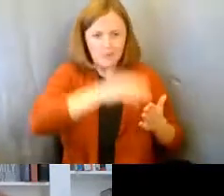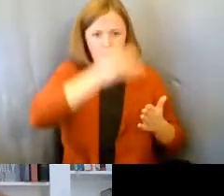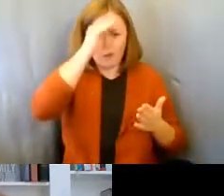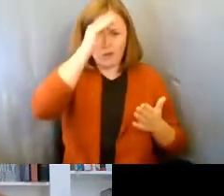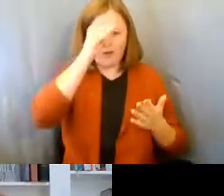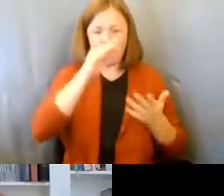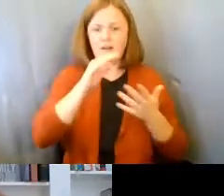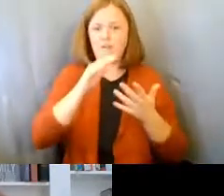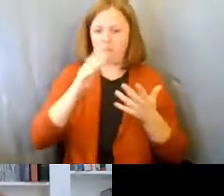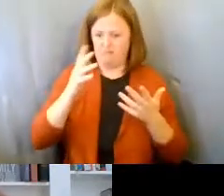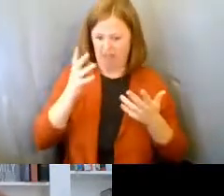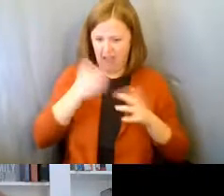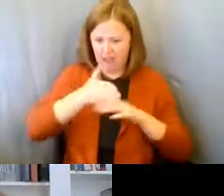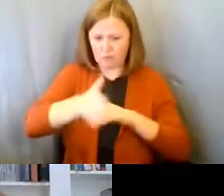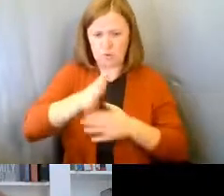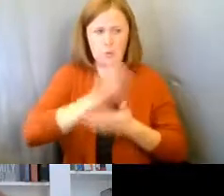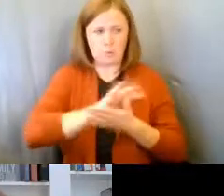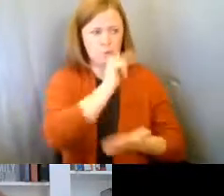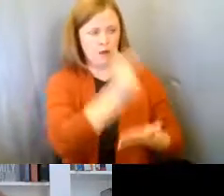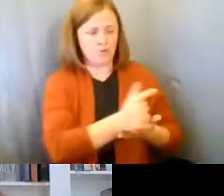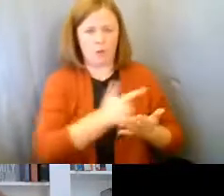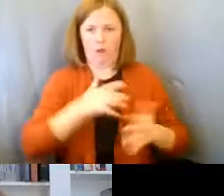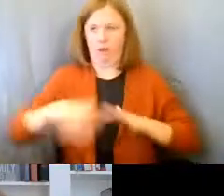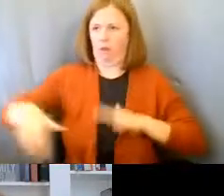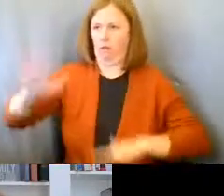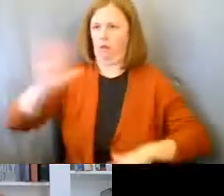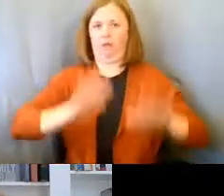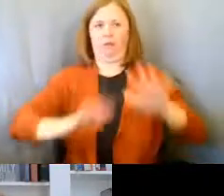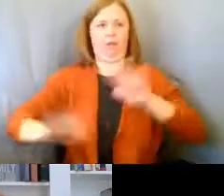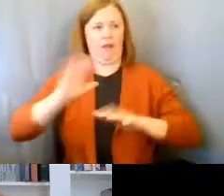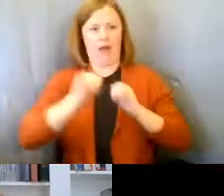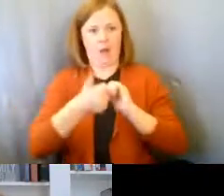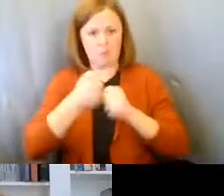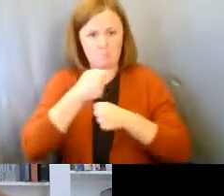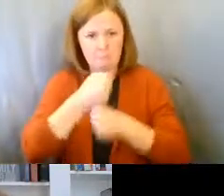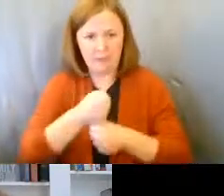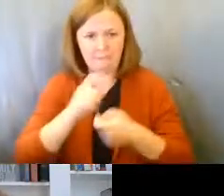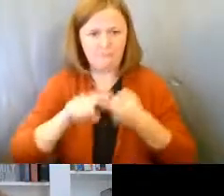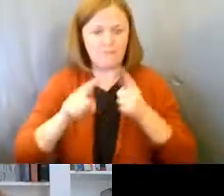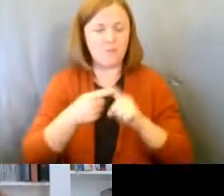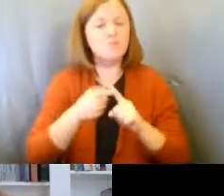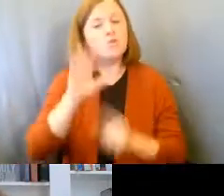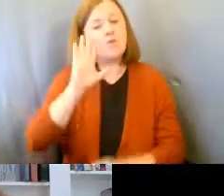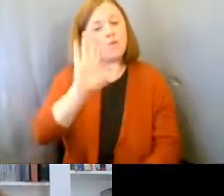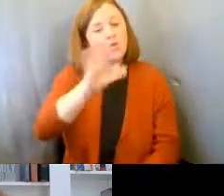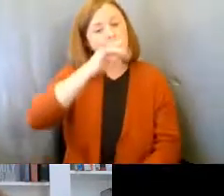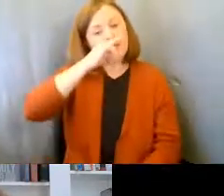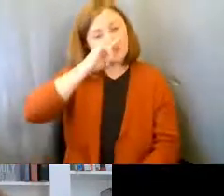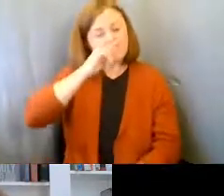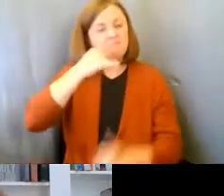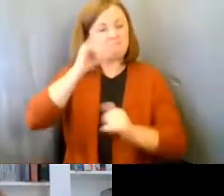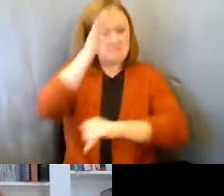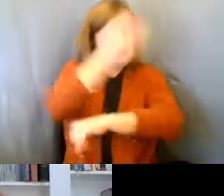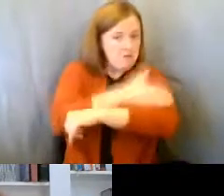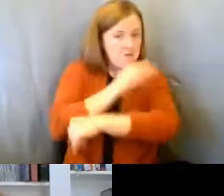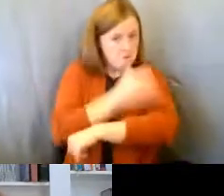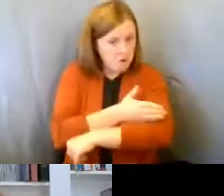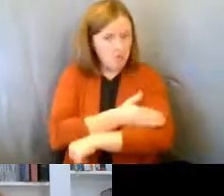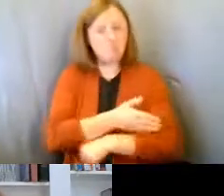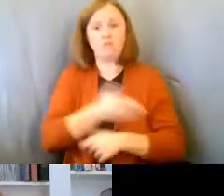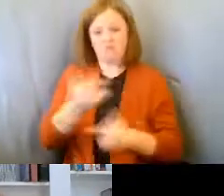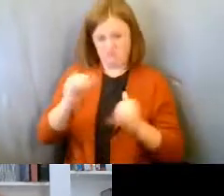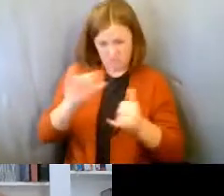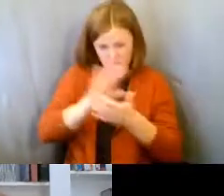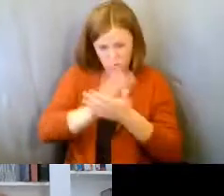after school can be quite shocking. So if your son or daughter is still in school, I would ask you, do they know